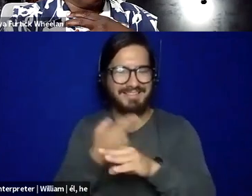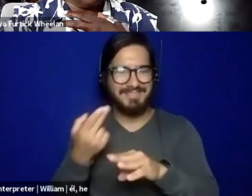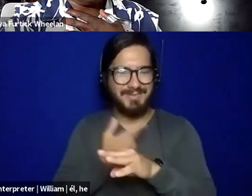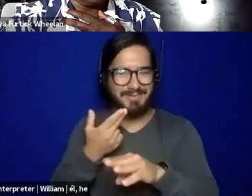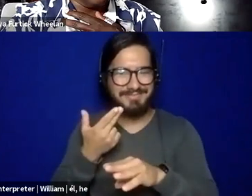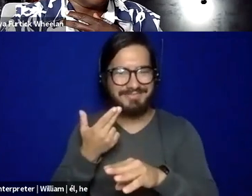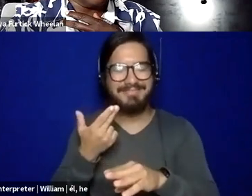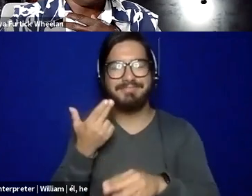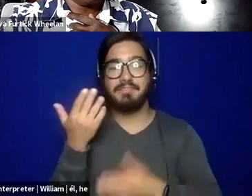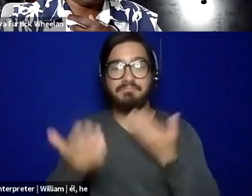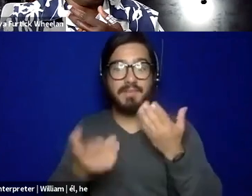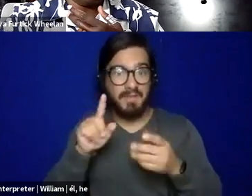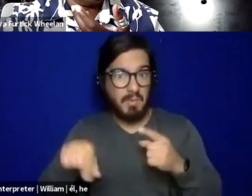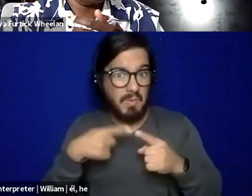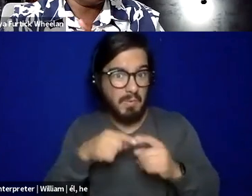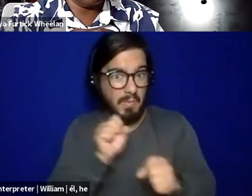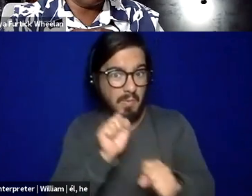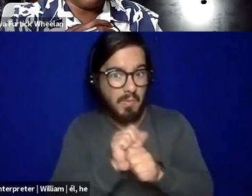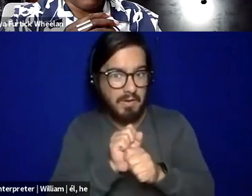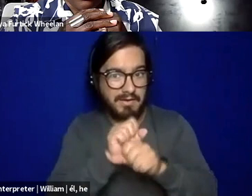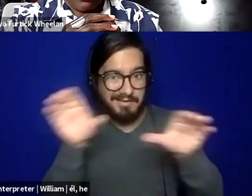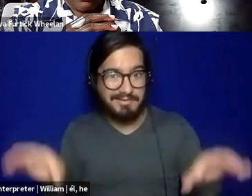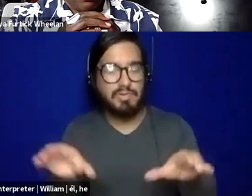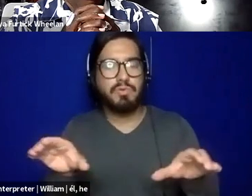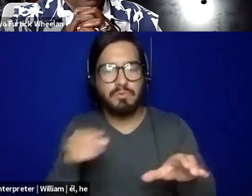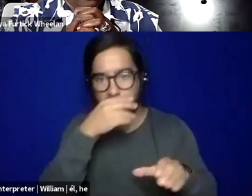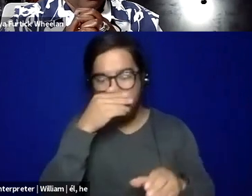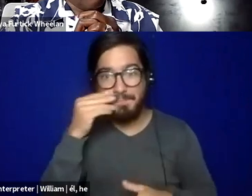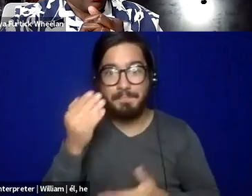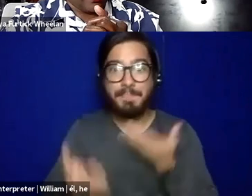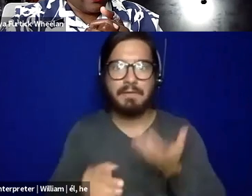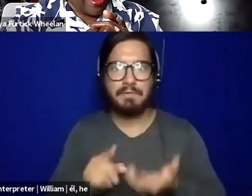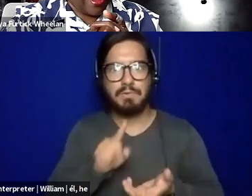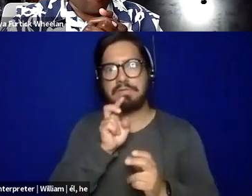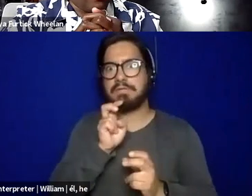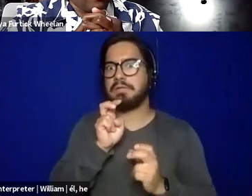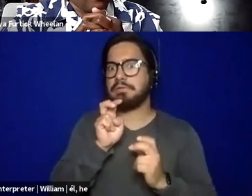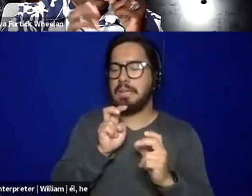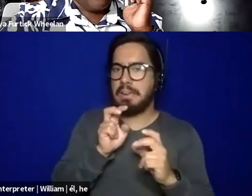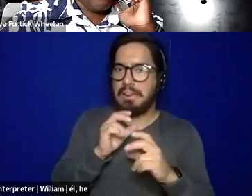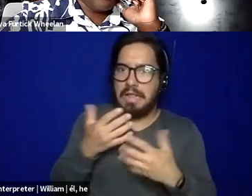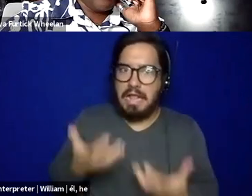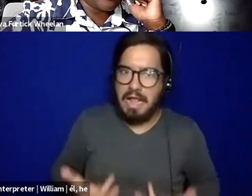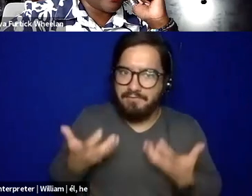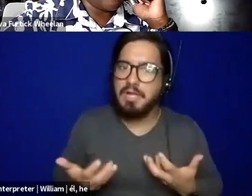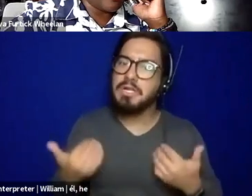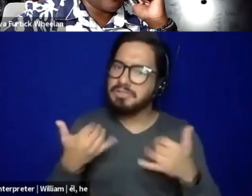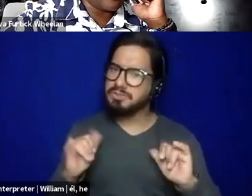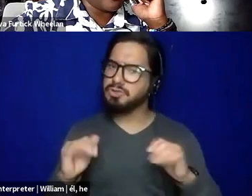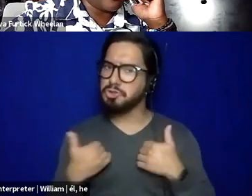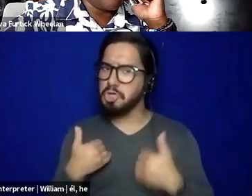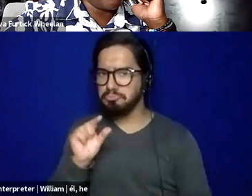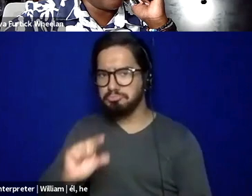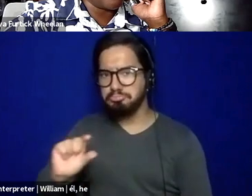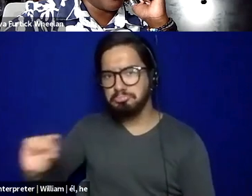actually working, because, you know, the work that we do could be, uh, pretty intense. I have it. And so there are times that